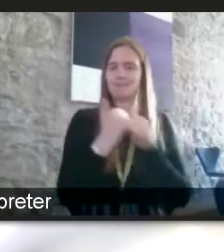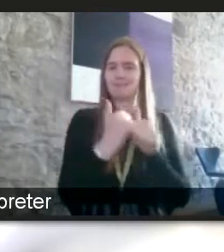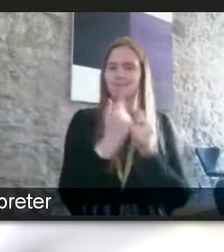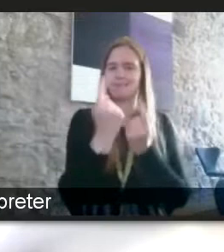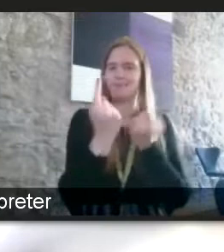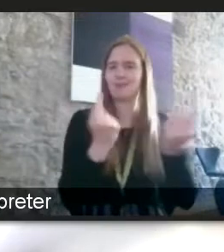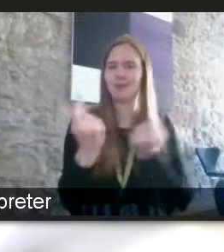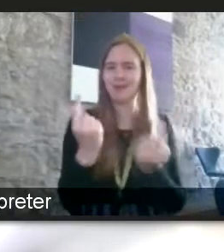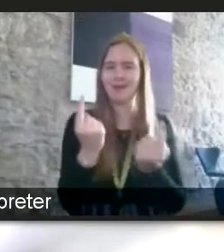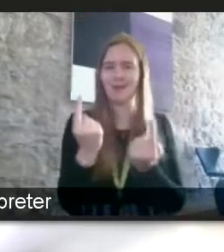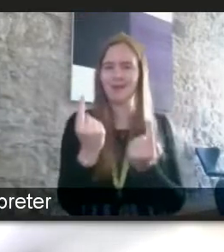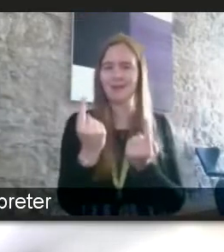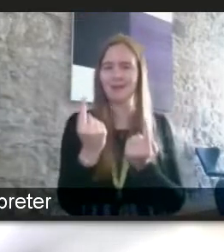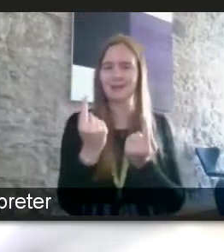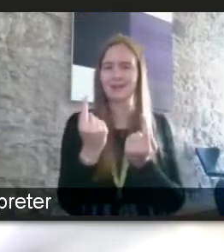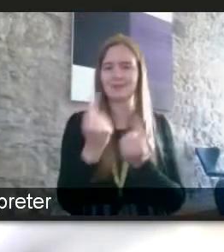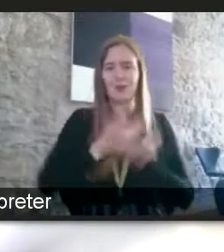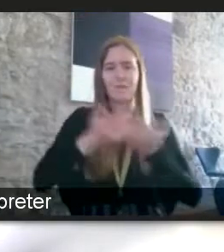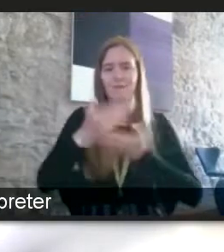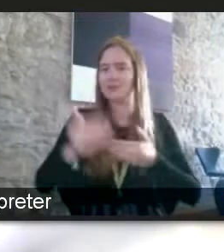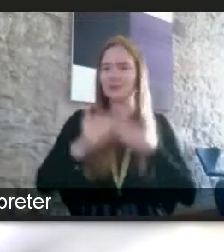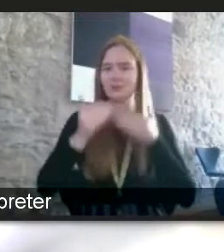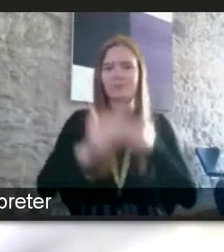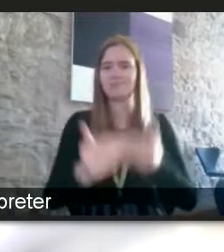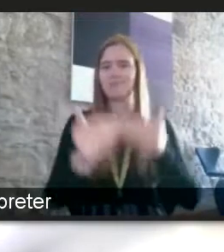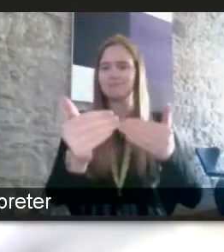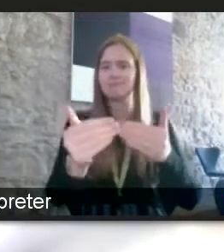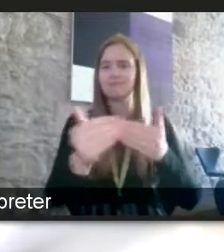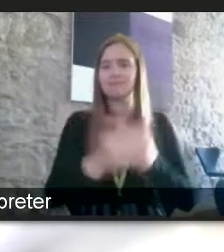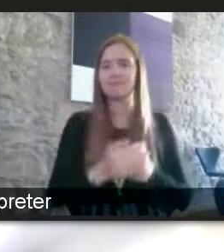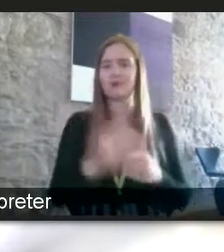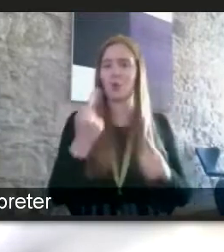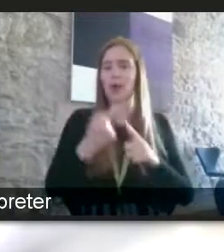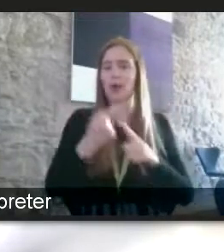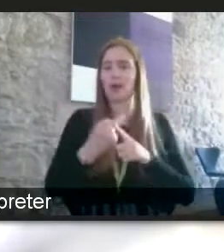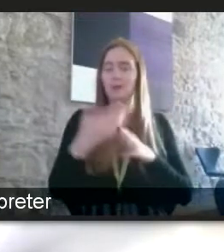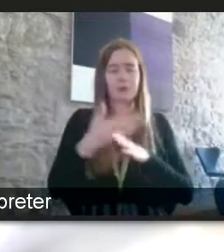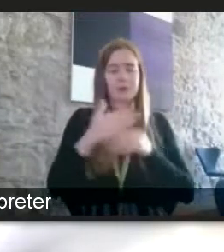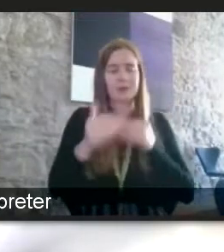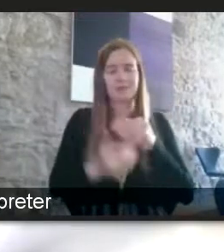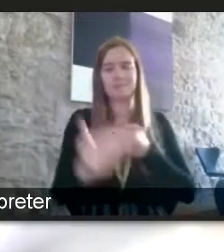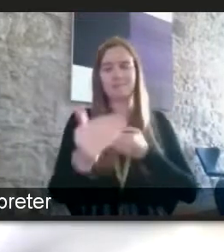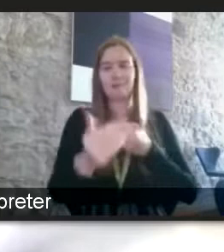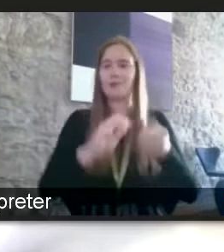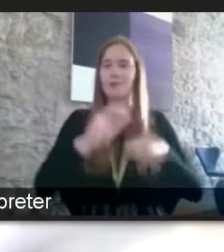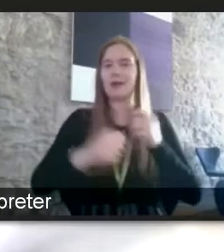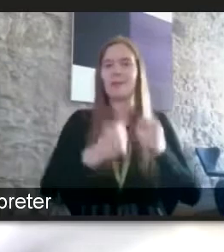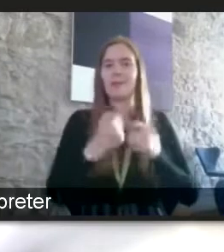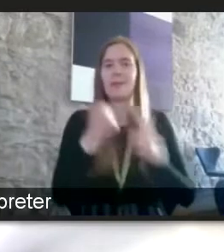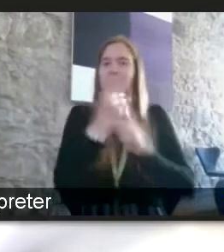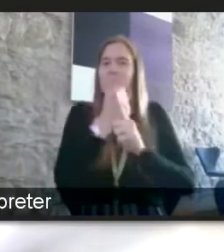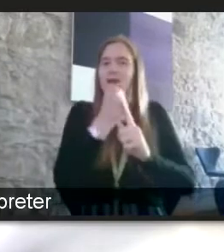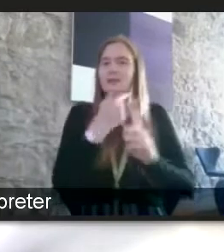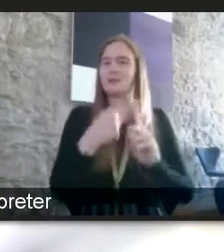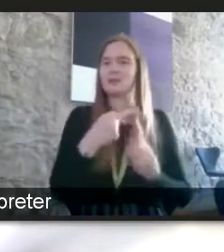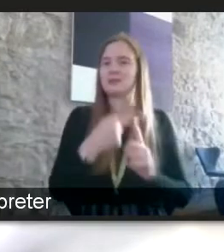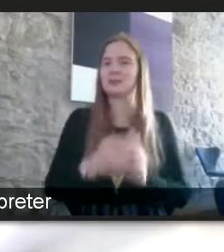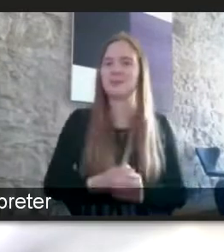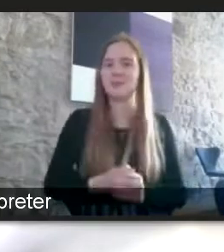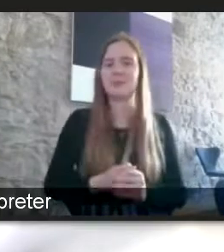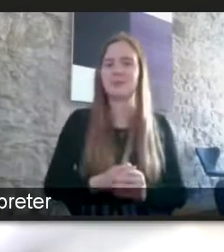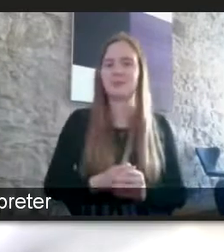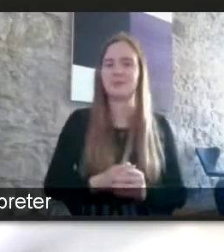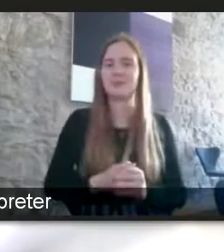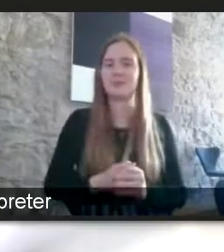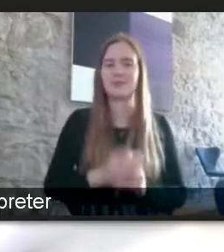and let's let's move the conversation forward as quickly and as productive ways we can and let's make more impact i think that's a real important point